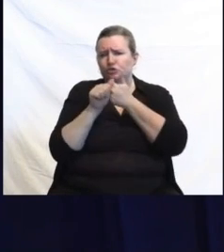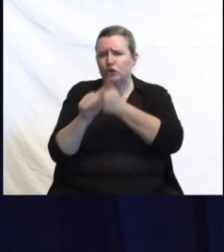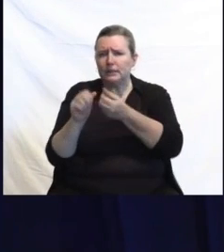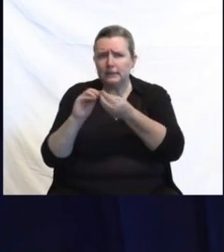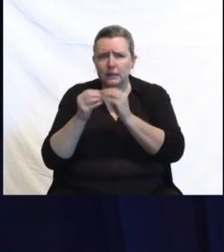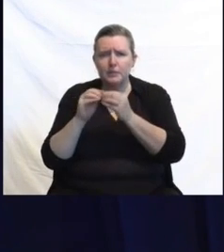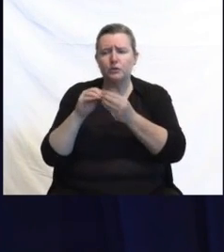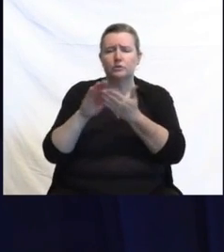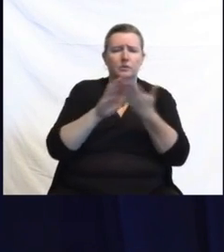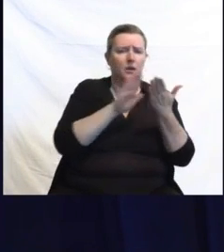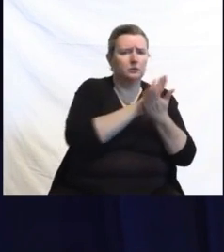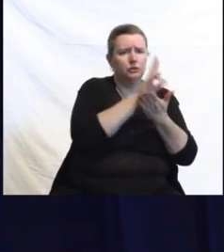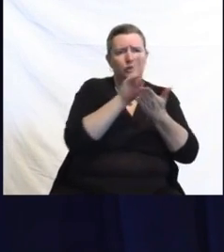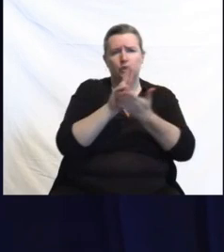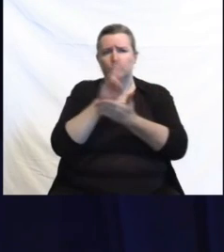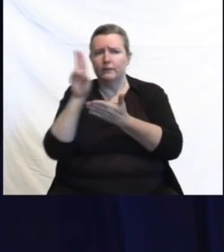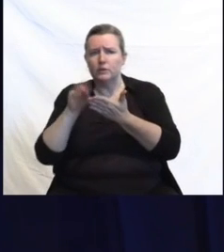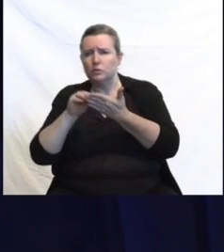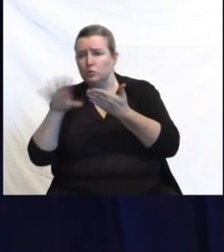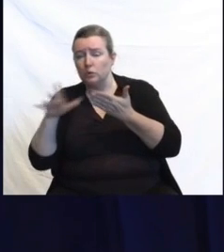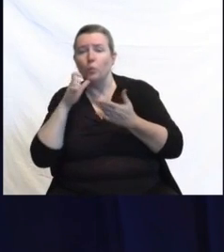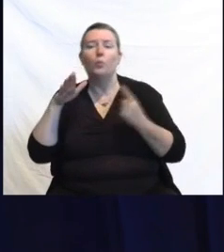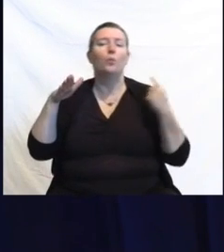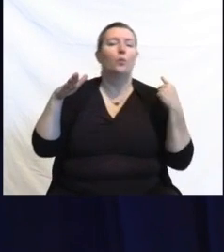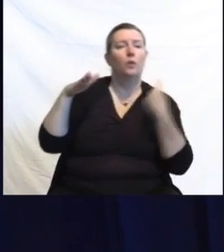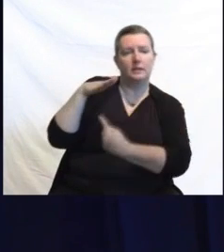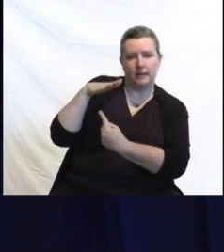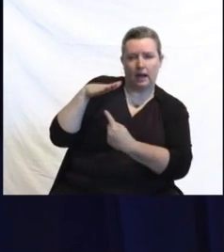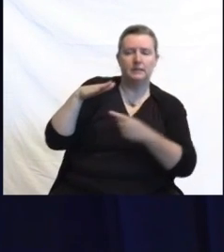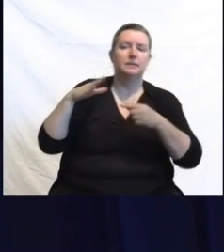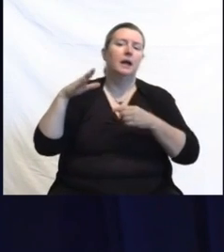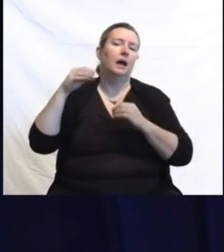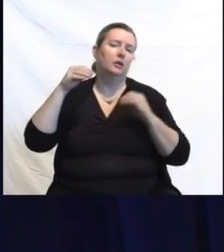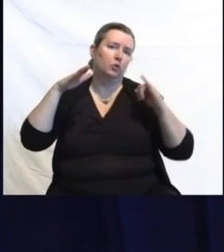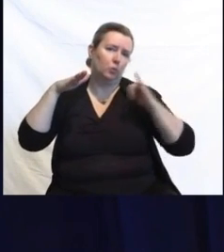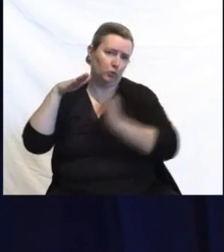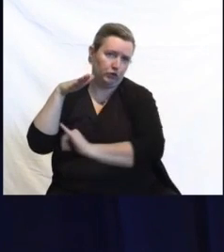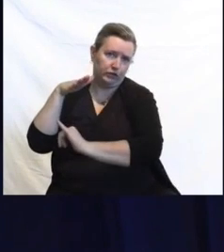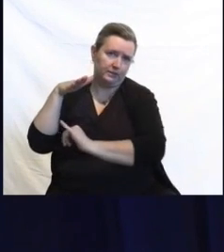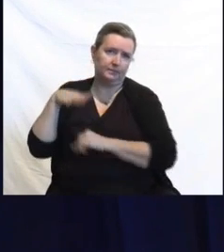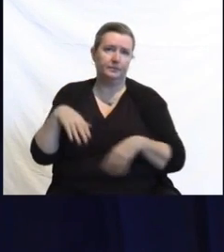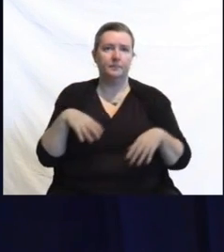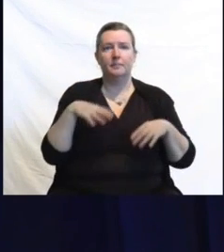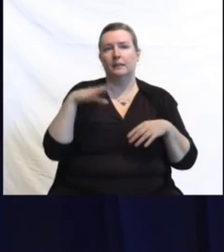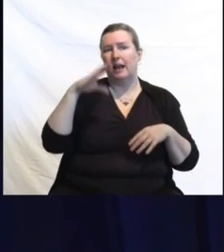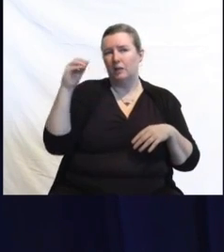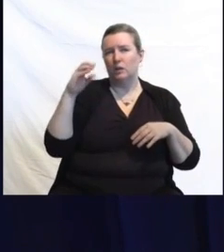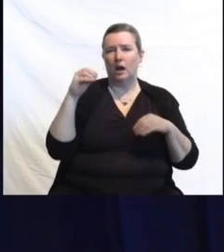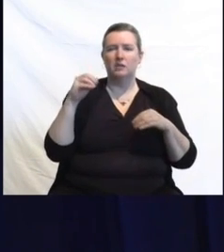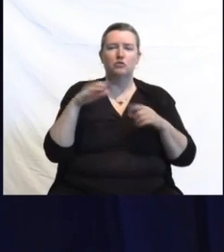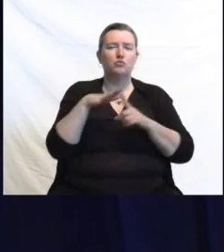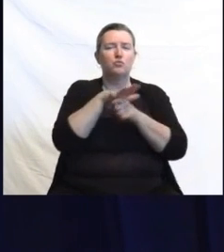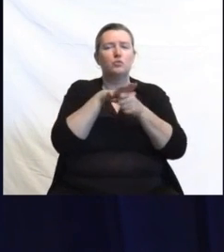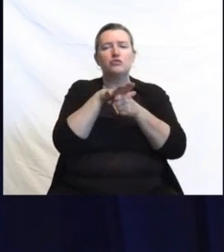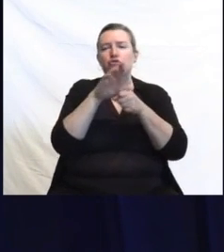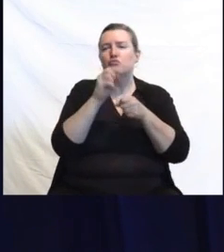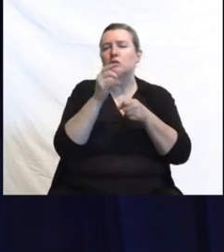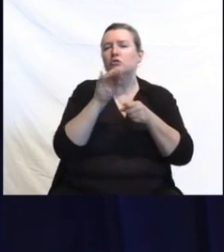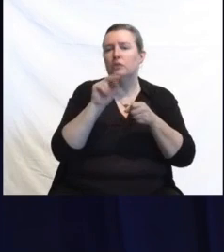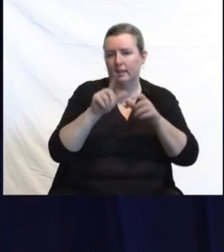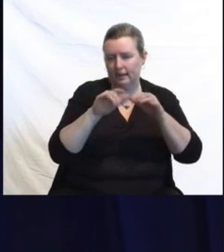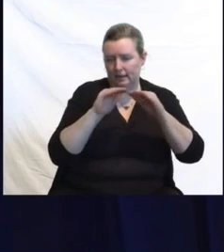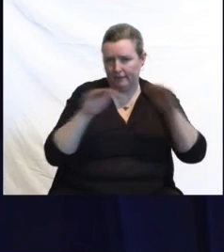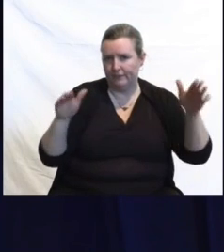students in isolation or quarantine at both the county and the regional level. We are